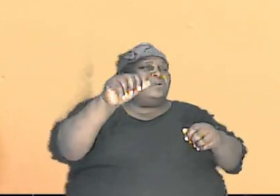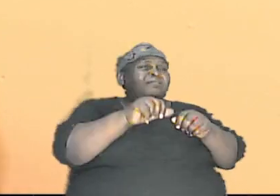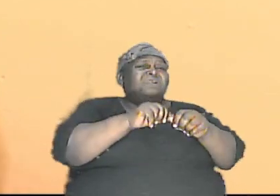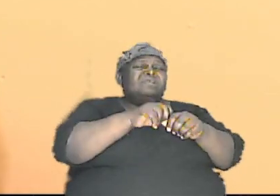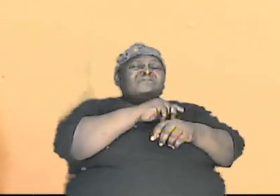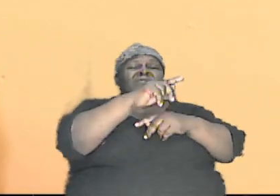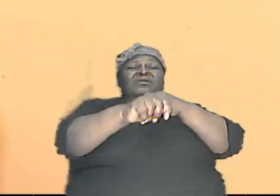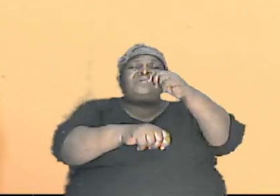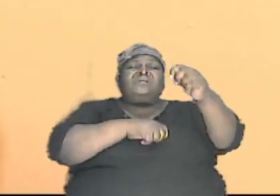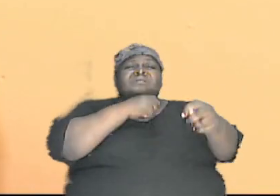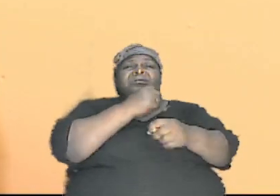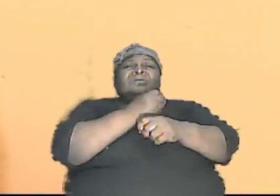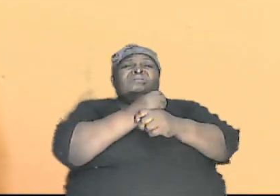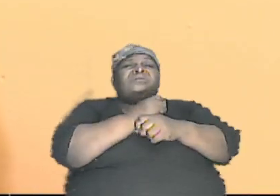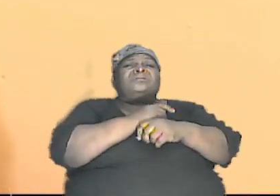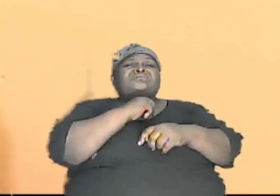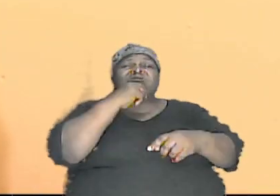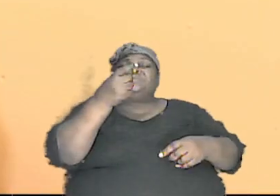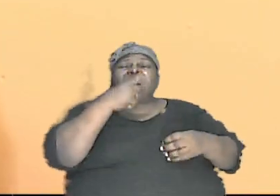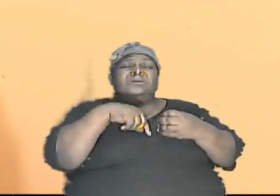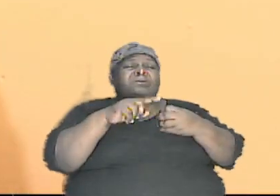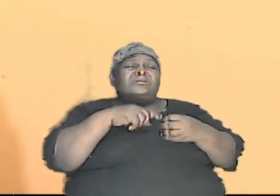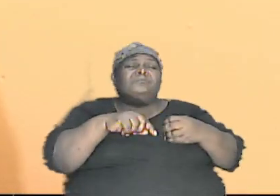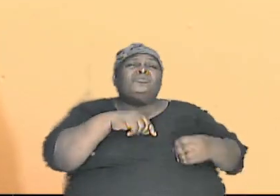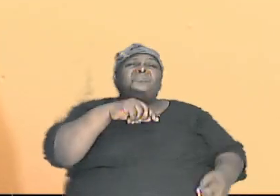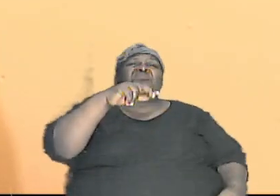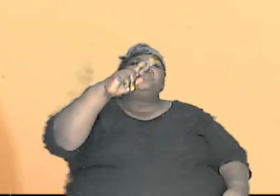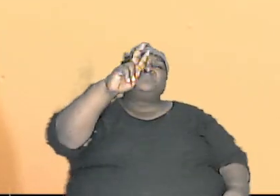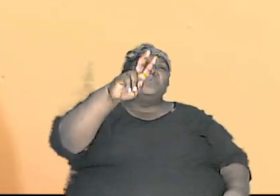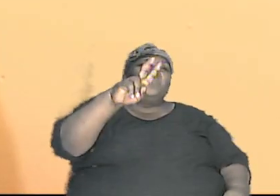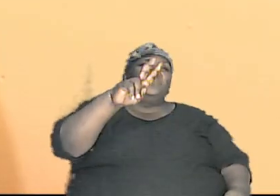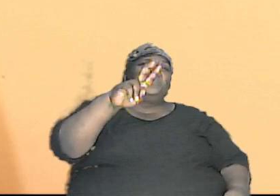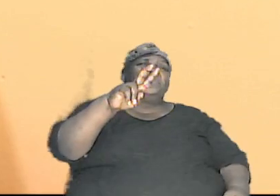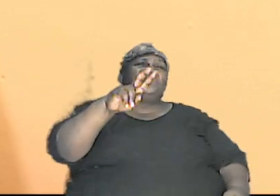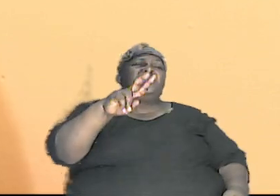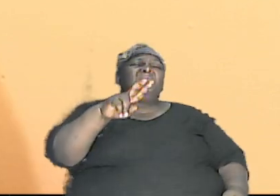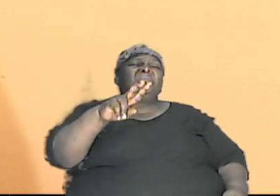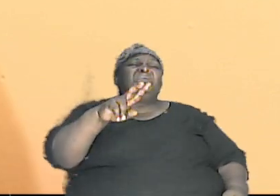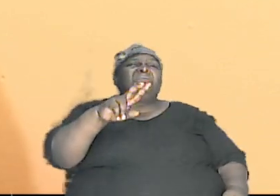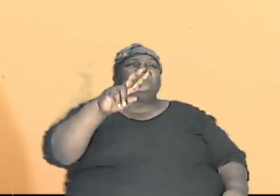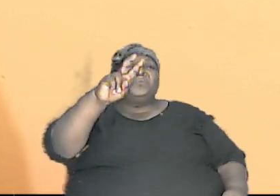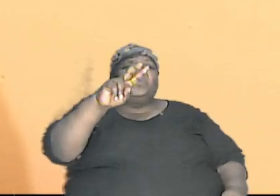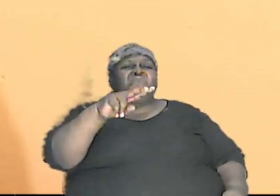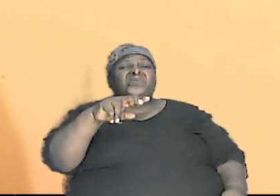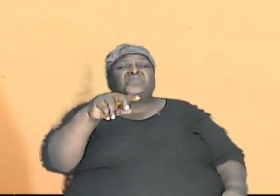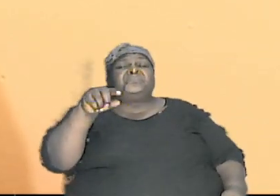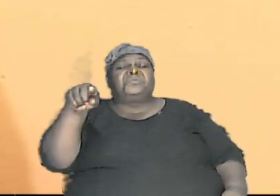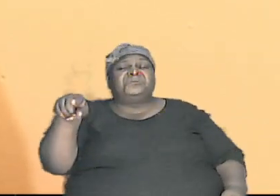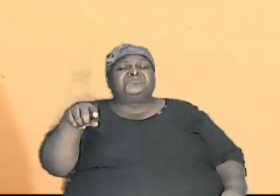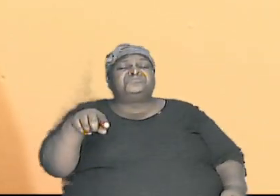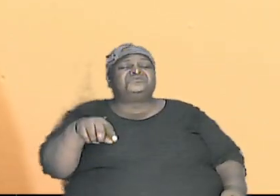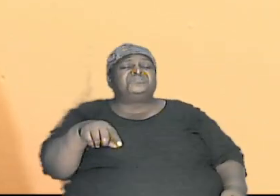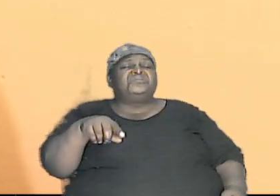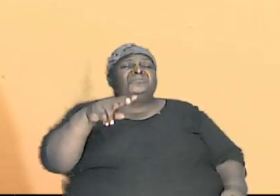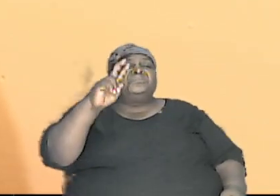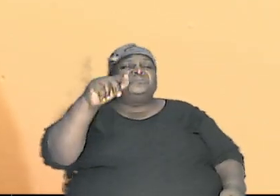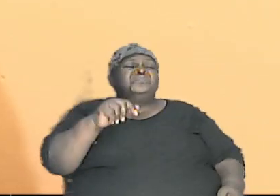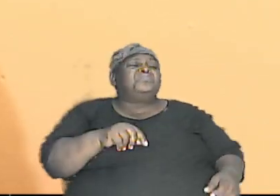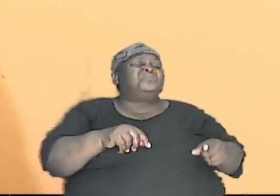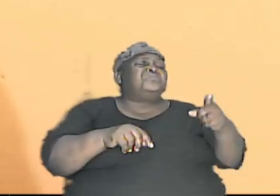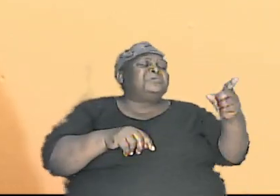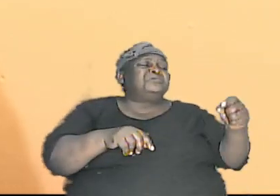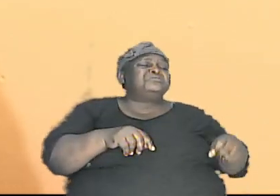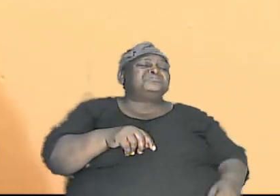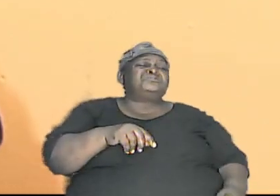two pitbull two german shepherd two doberman two you know dalmatian